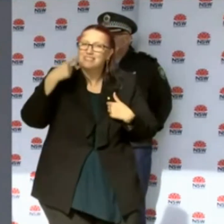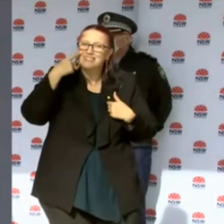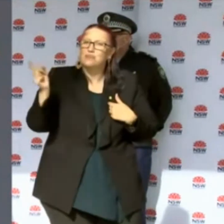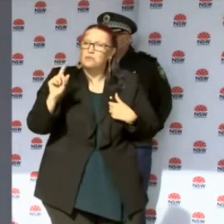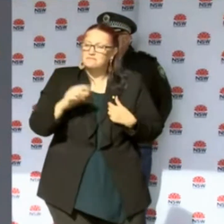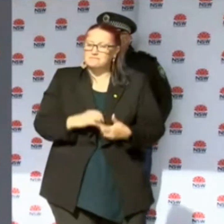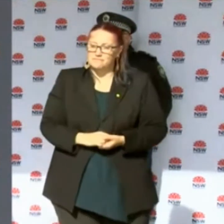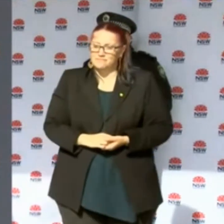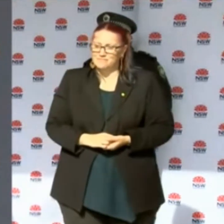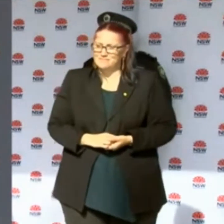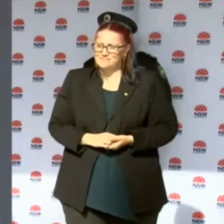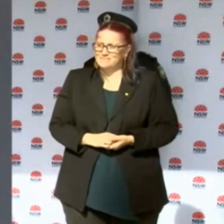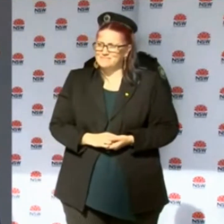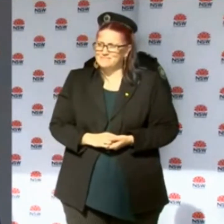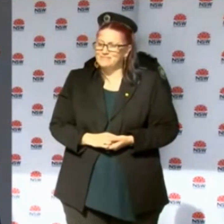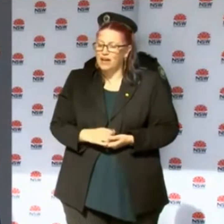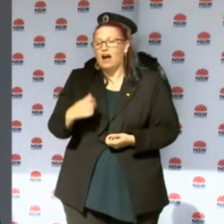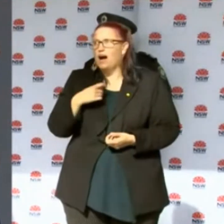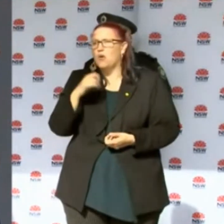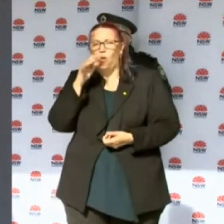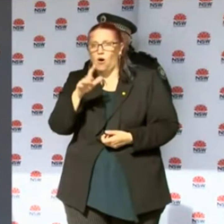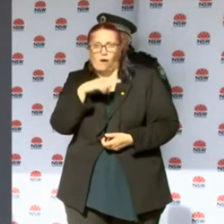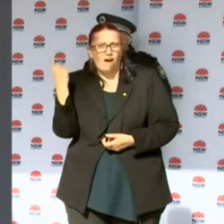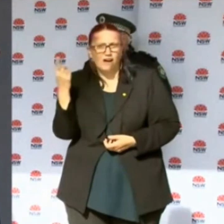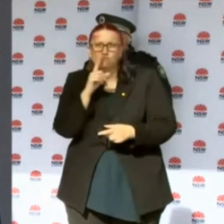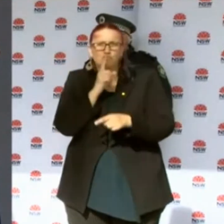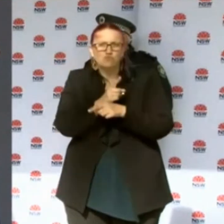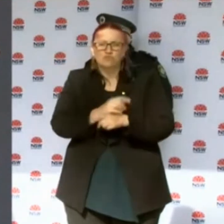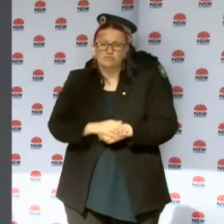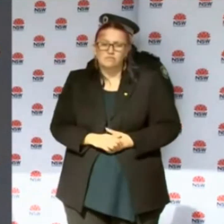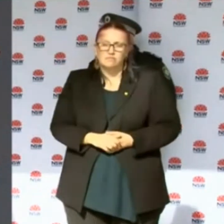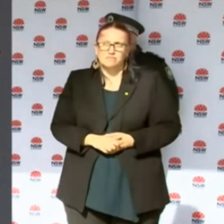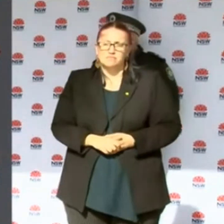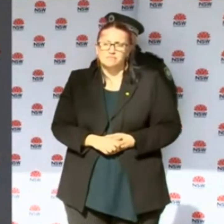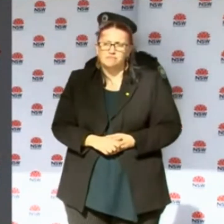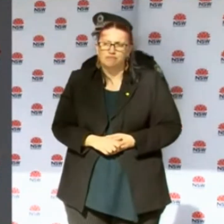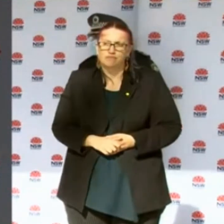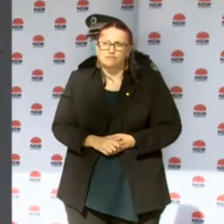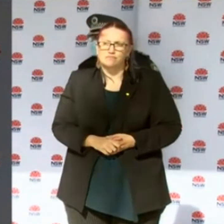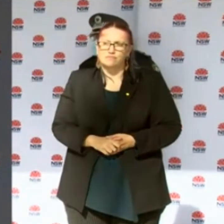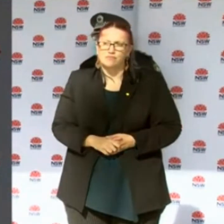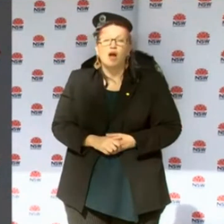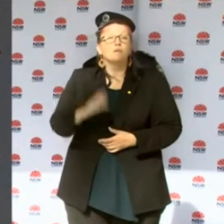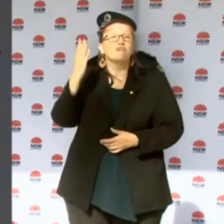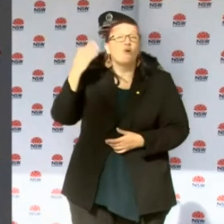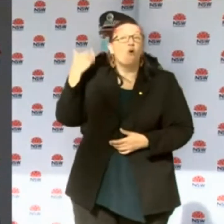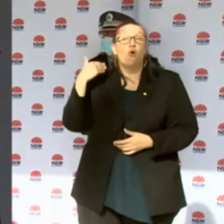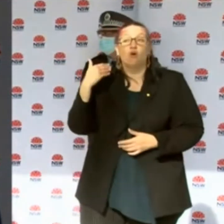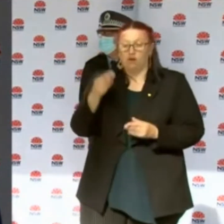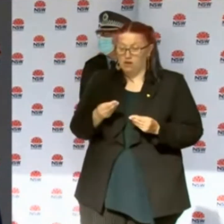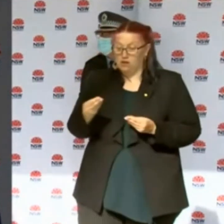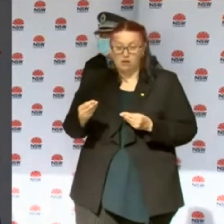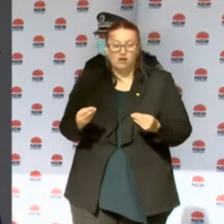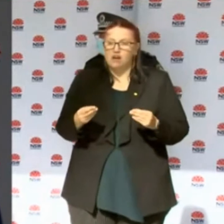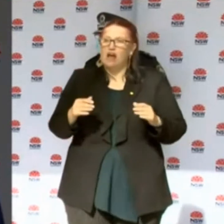settings, and I'm not going to overplay this, but in settings, transmissions occurred more frequently than we would have seen before. As I've